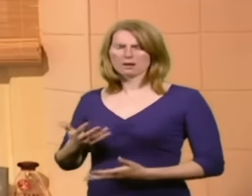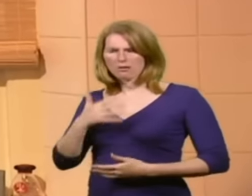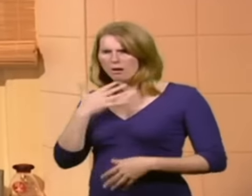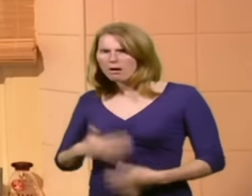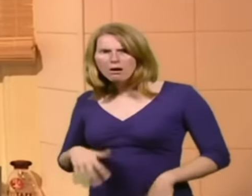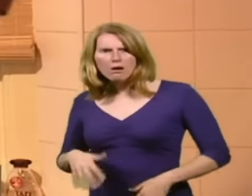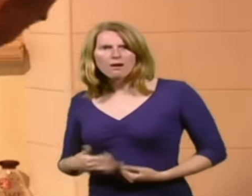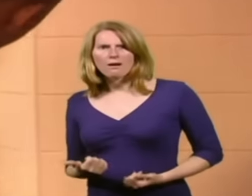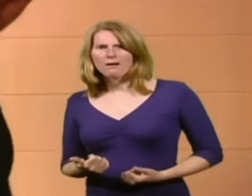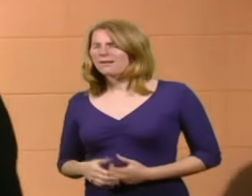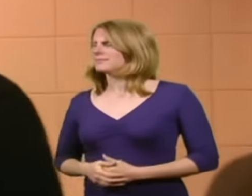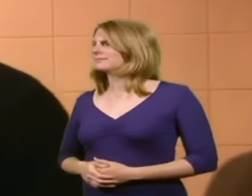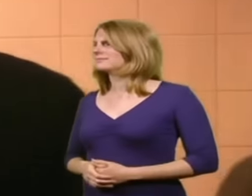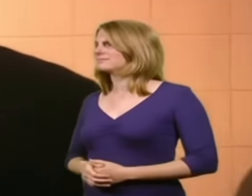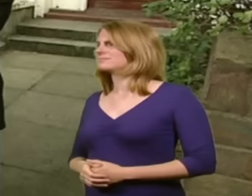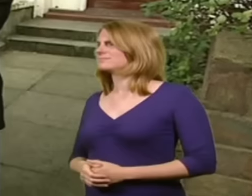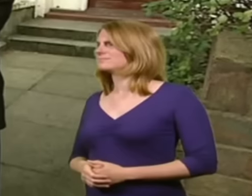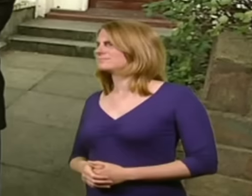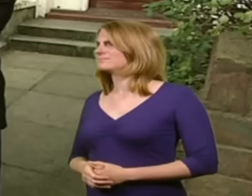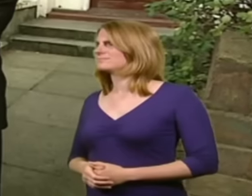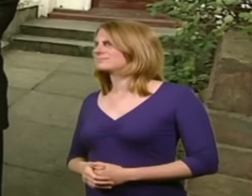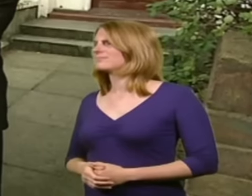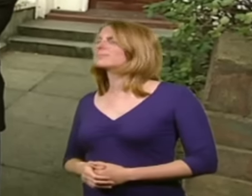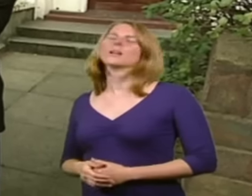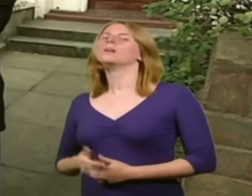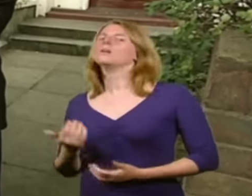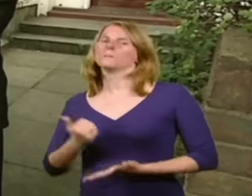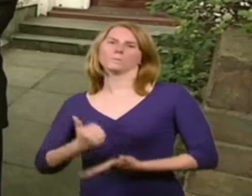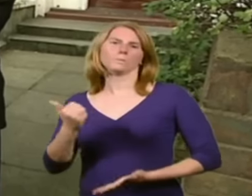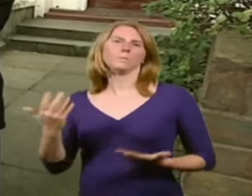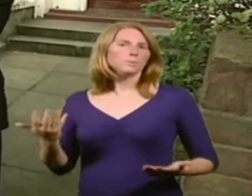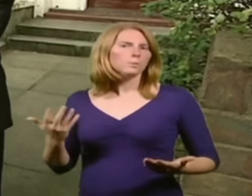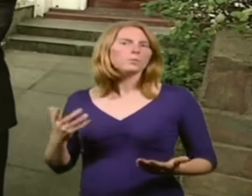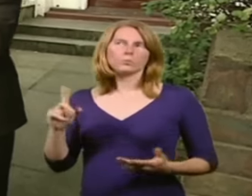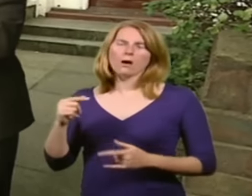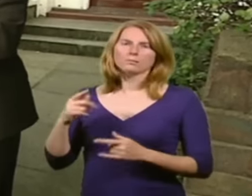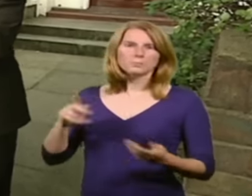nightmare before. Incredible. It's astounding what's being done.